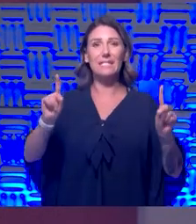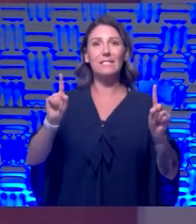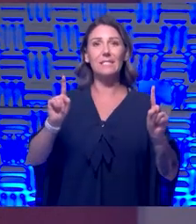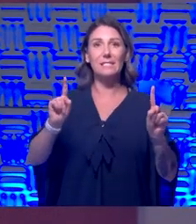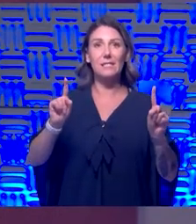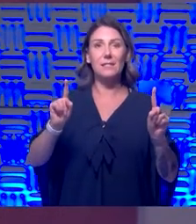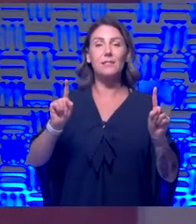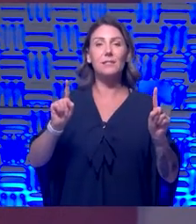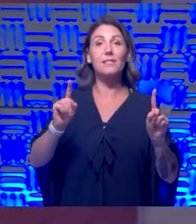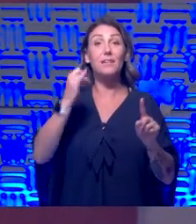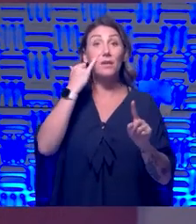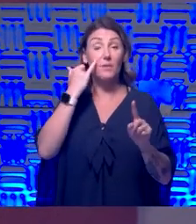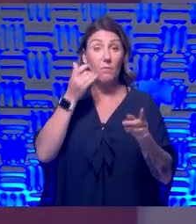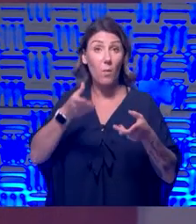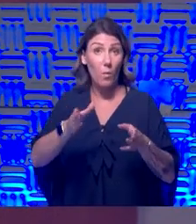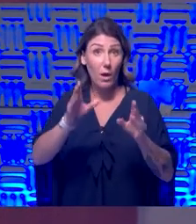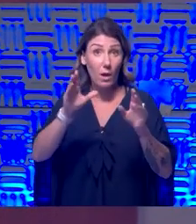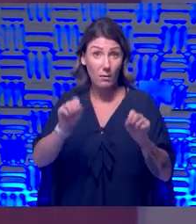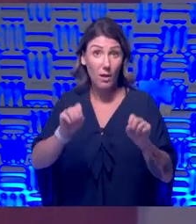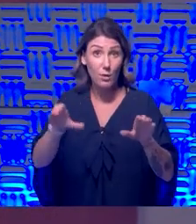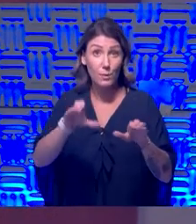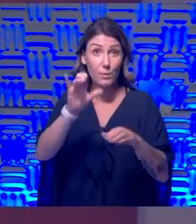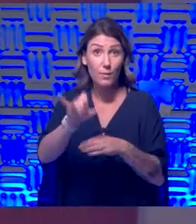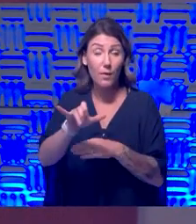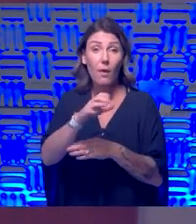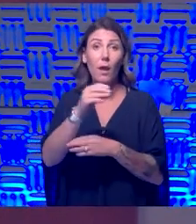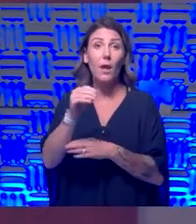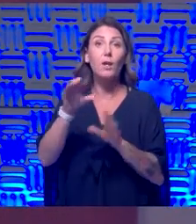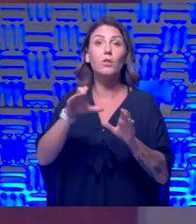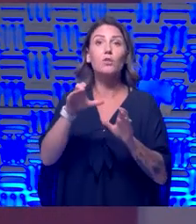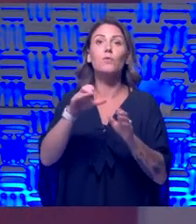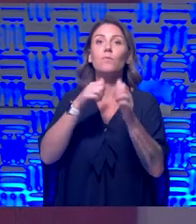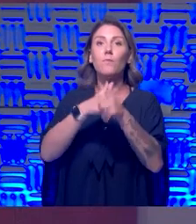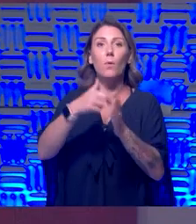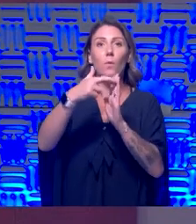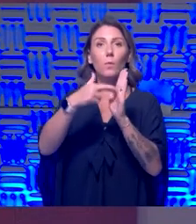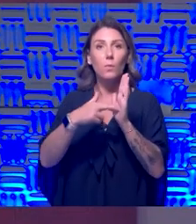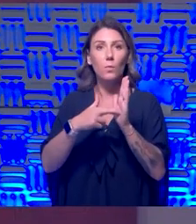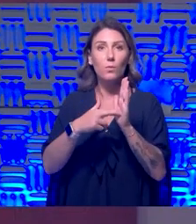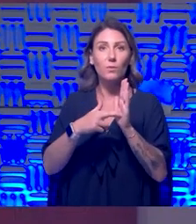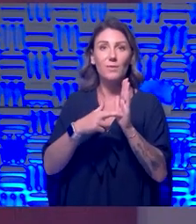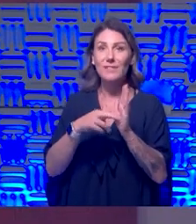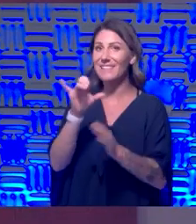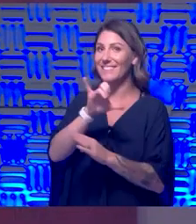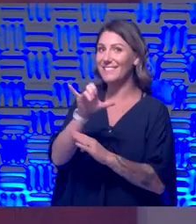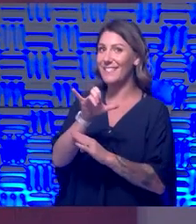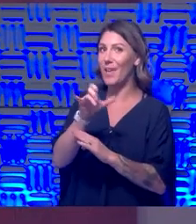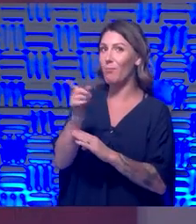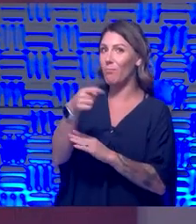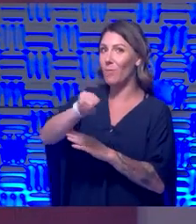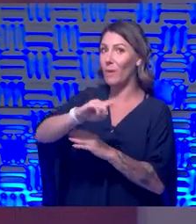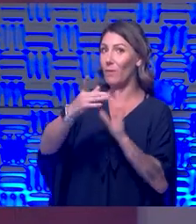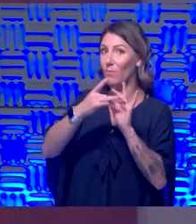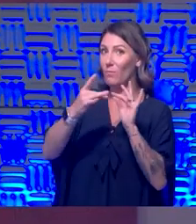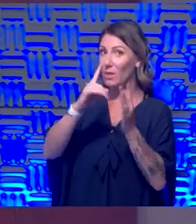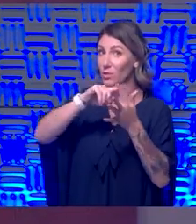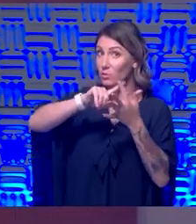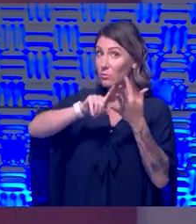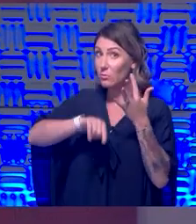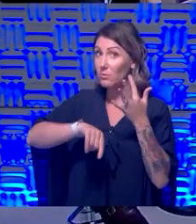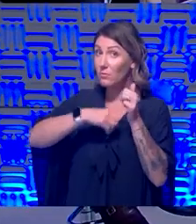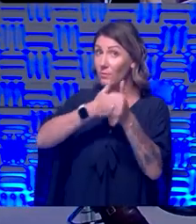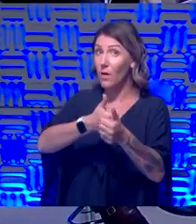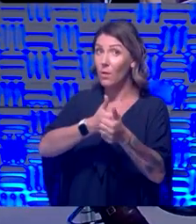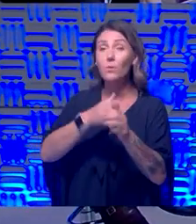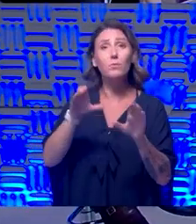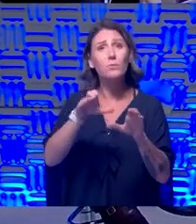you know, and so I think if there's a way to do it and, and do it by the rules that come from these guys, uh, then do it. It's important.